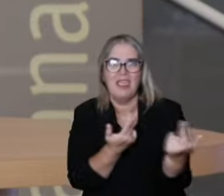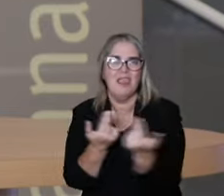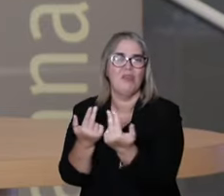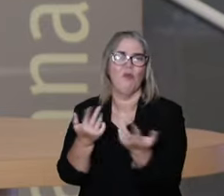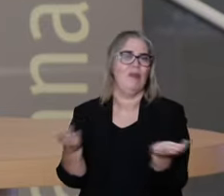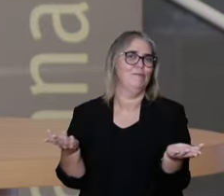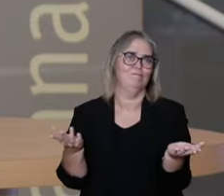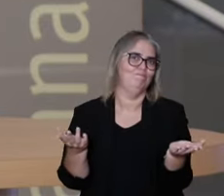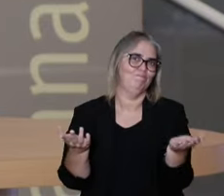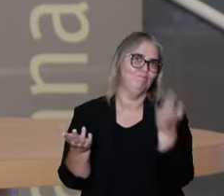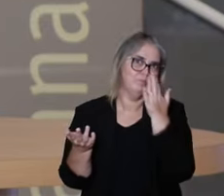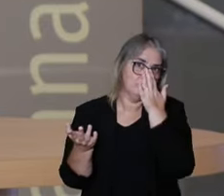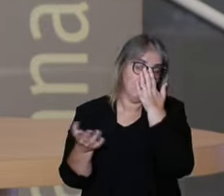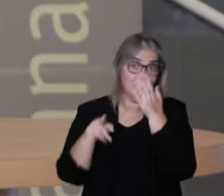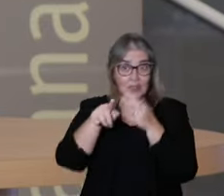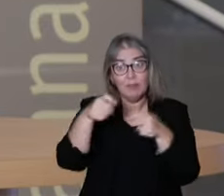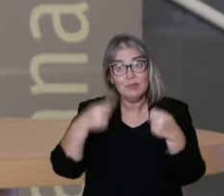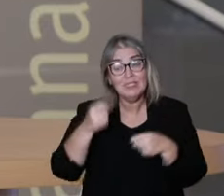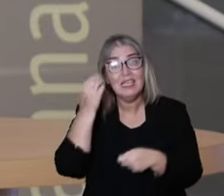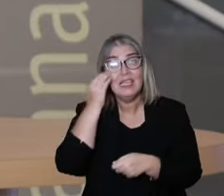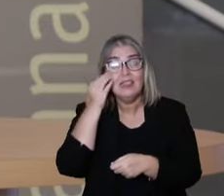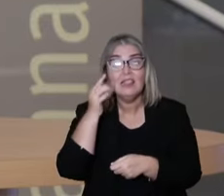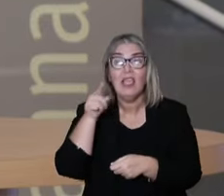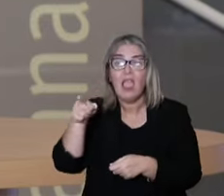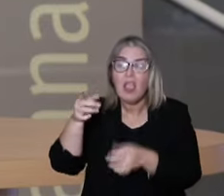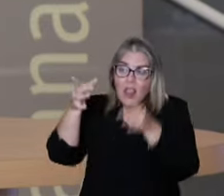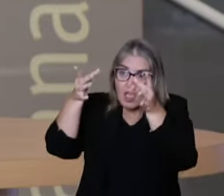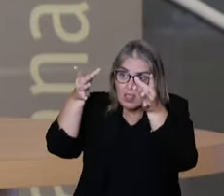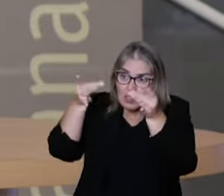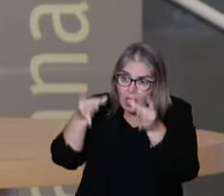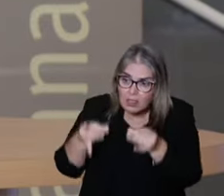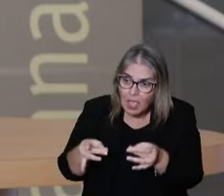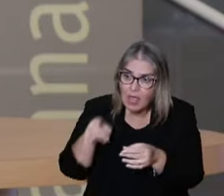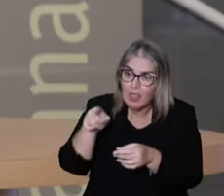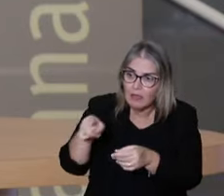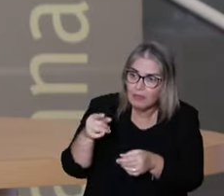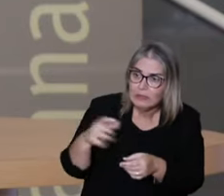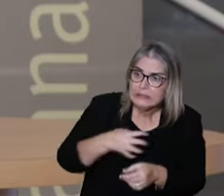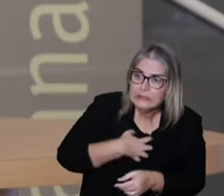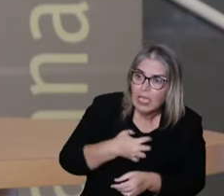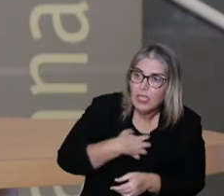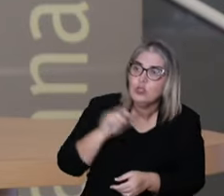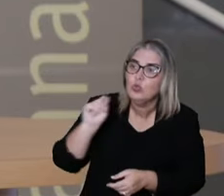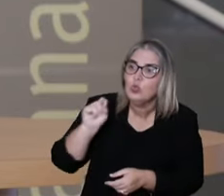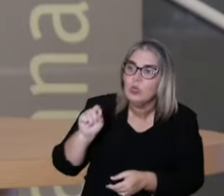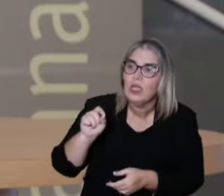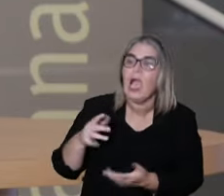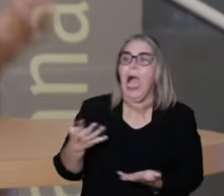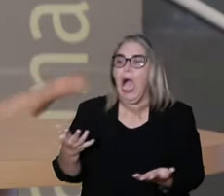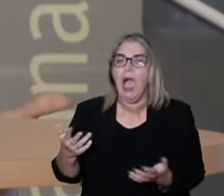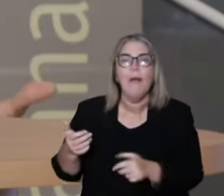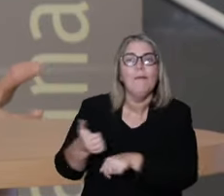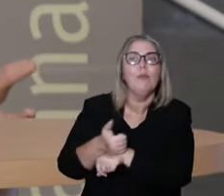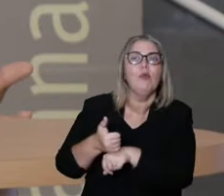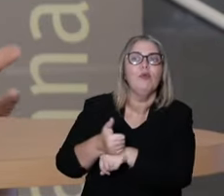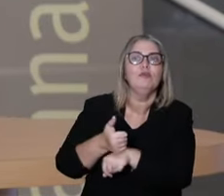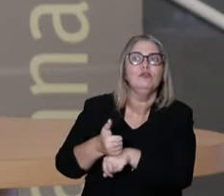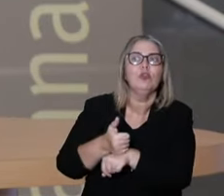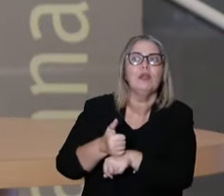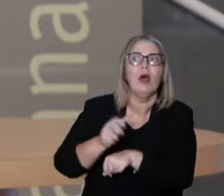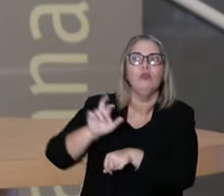rationality that you need to understand what the other person is saying, what they are doing to be able to assess this.